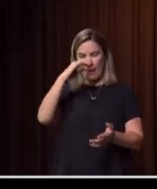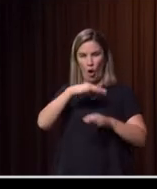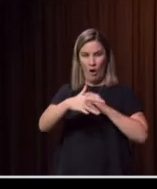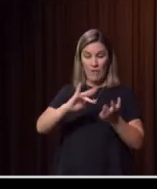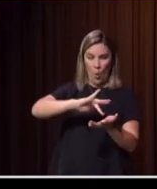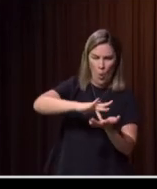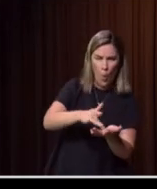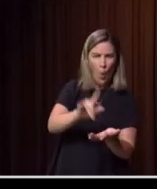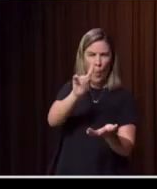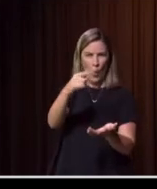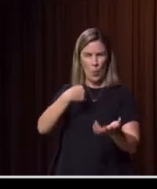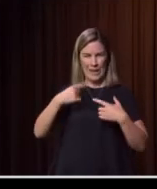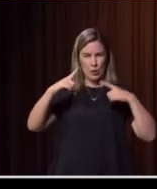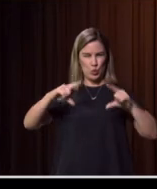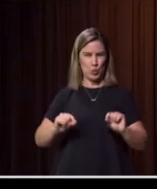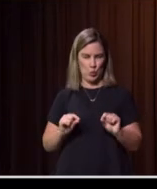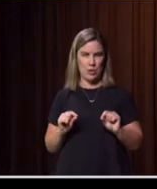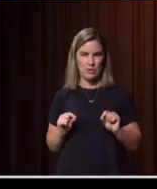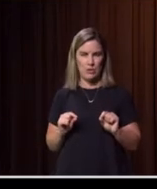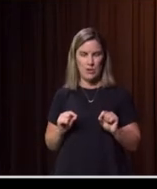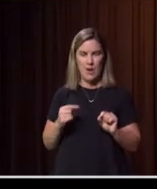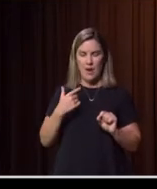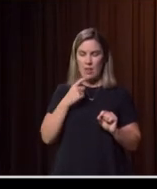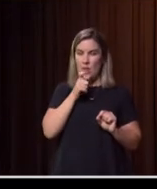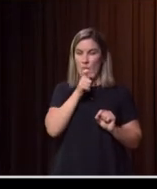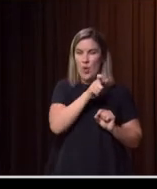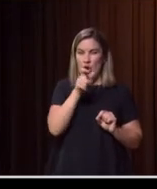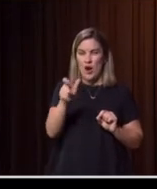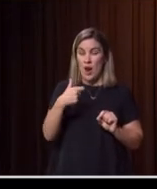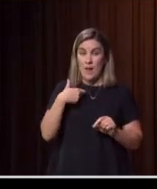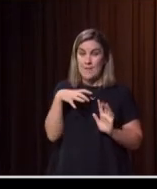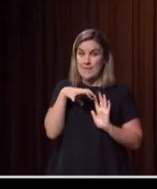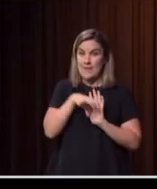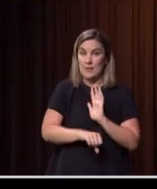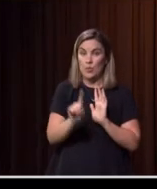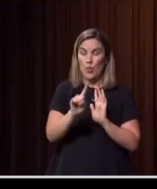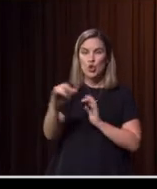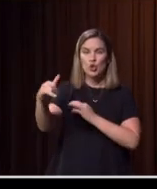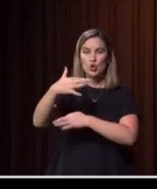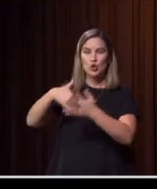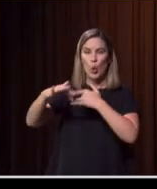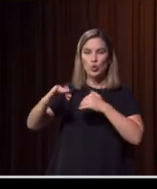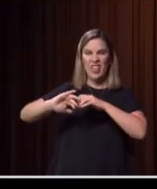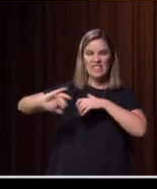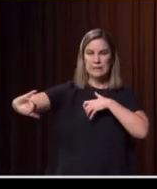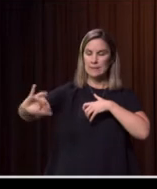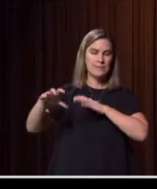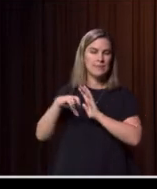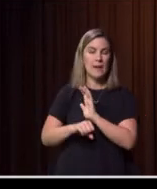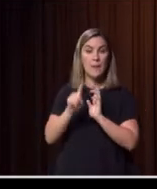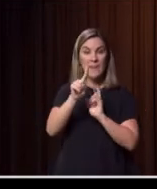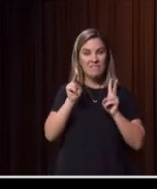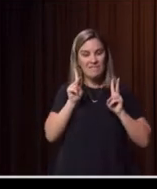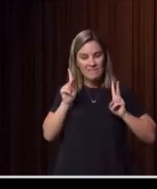getting back to that phrase that I talked about a little while ago, I hate that phrase social distancing. It's about physical distancing, but what